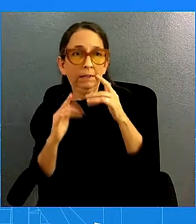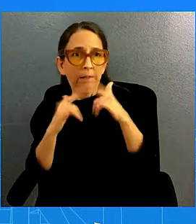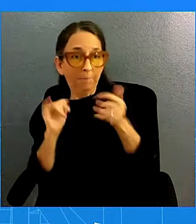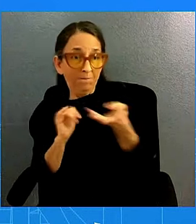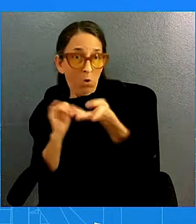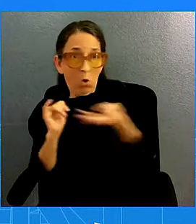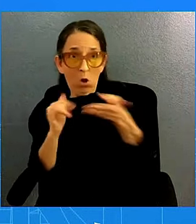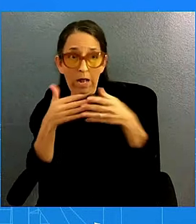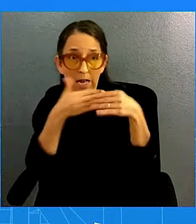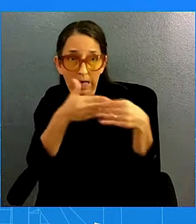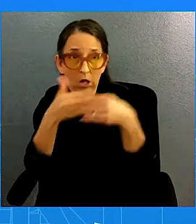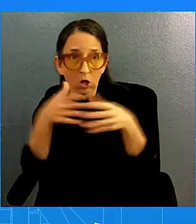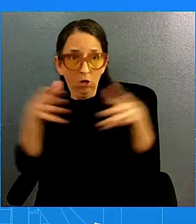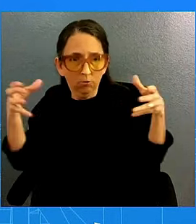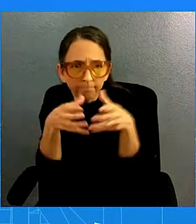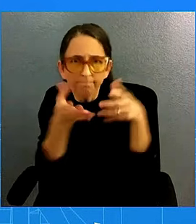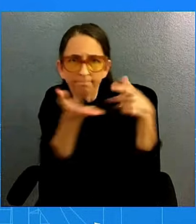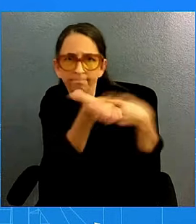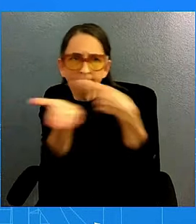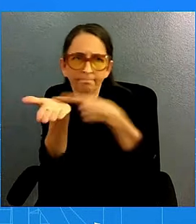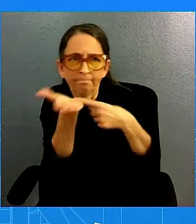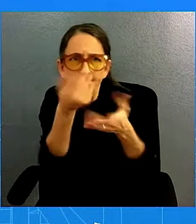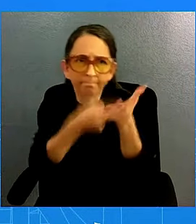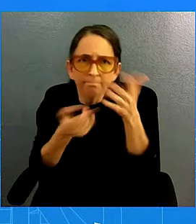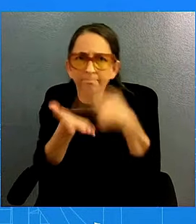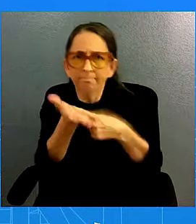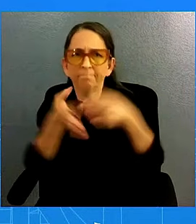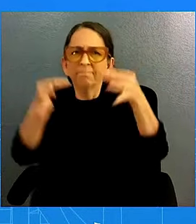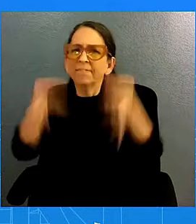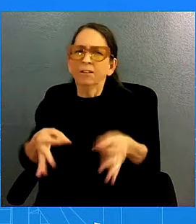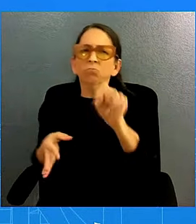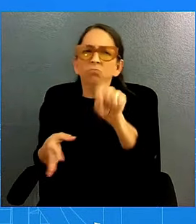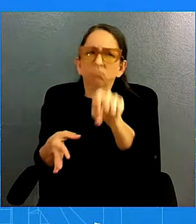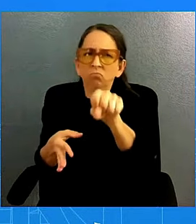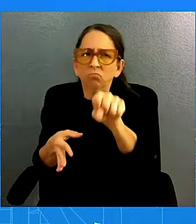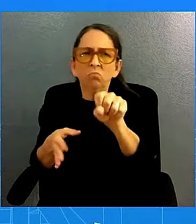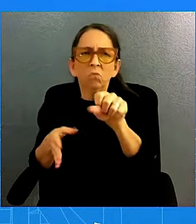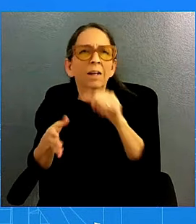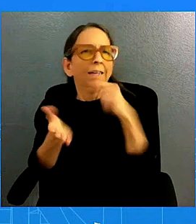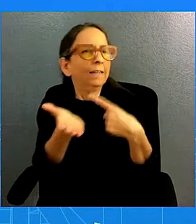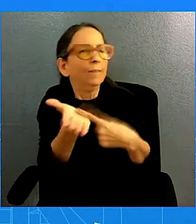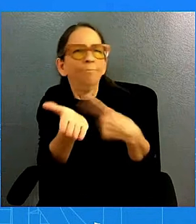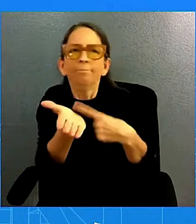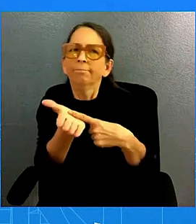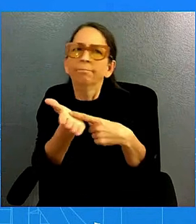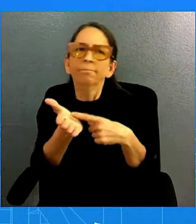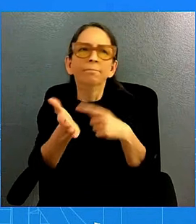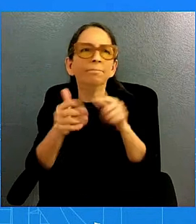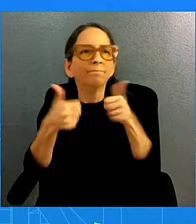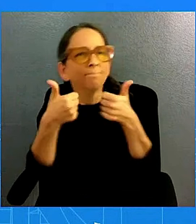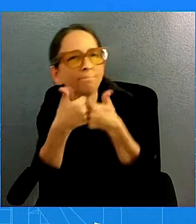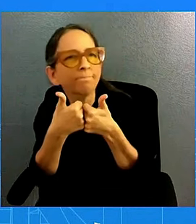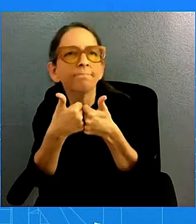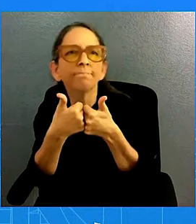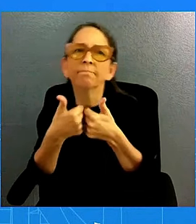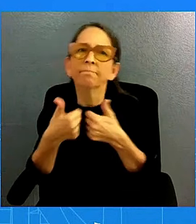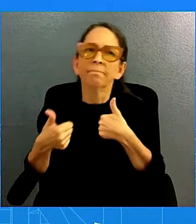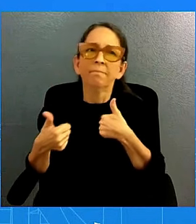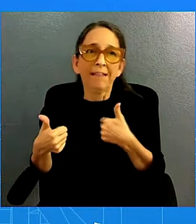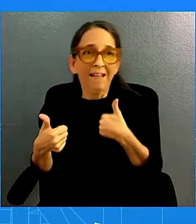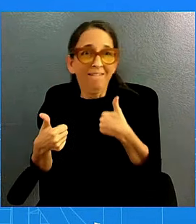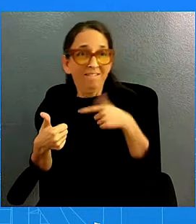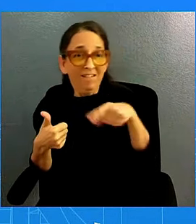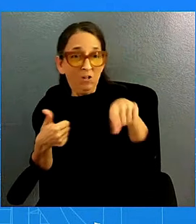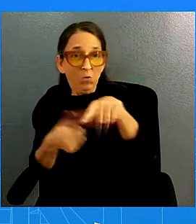in fact, it would be irresponsible if they didn't talk about the challenges that still exist in the region caused by aggressive